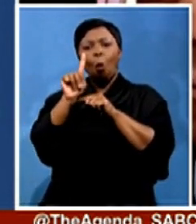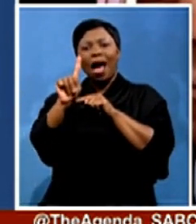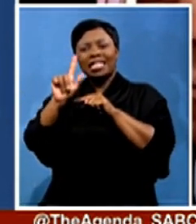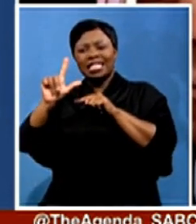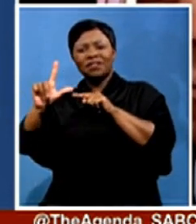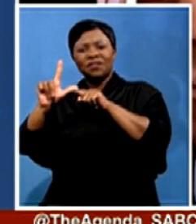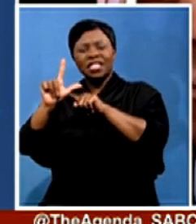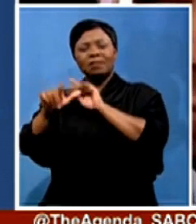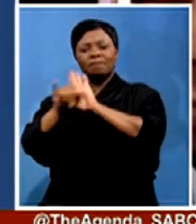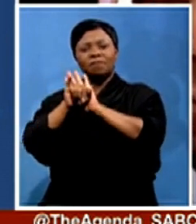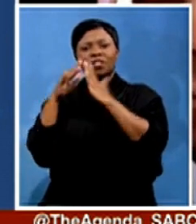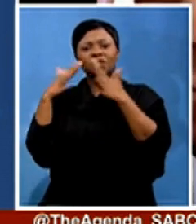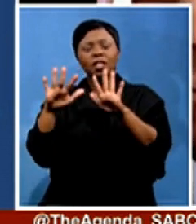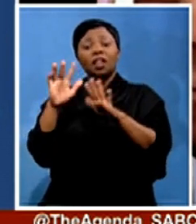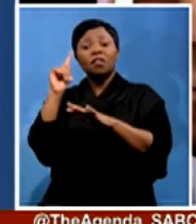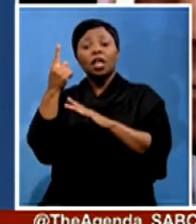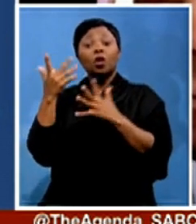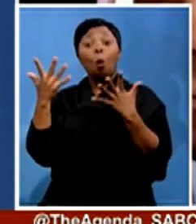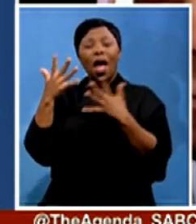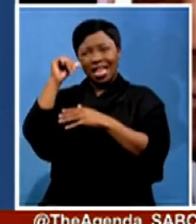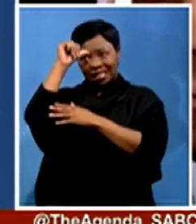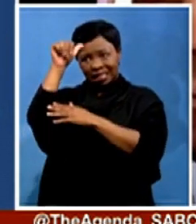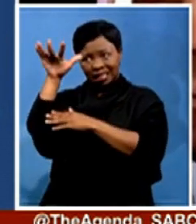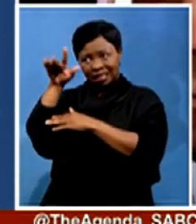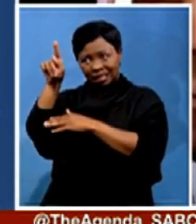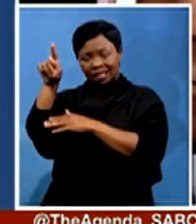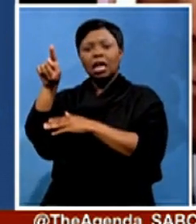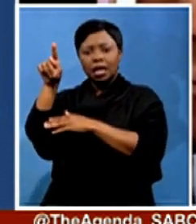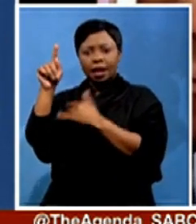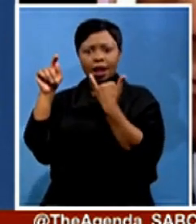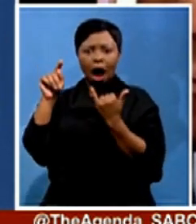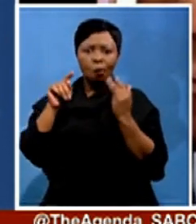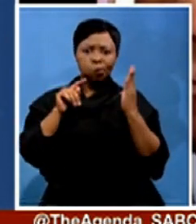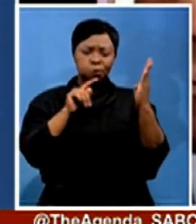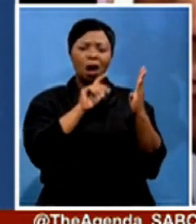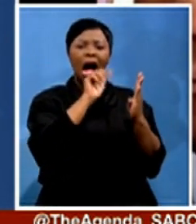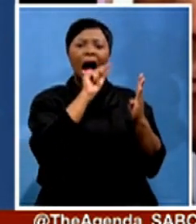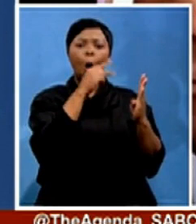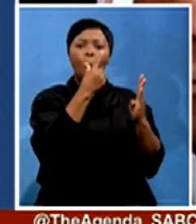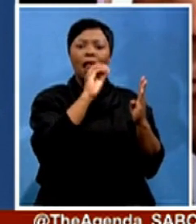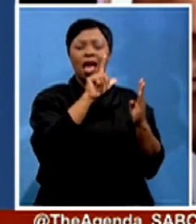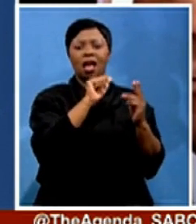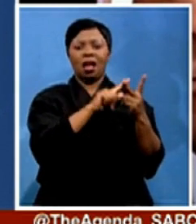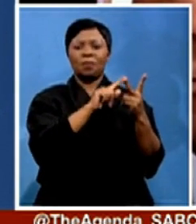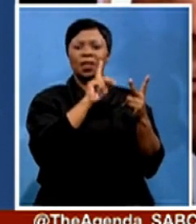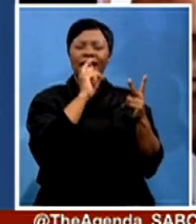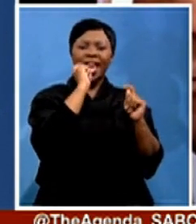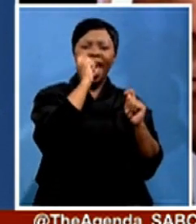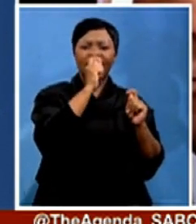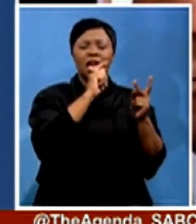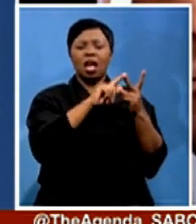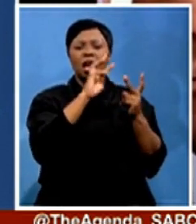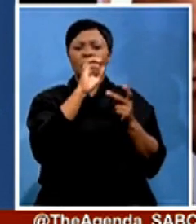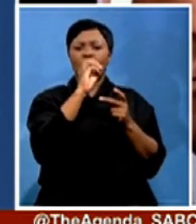sir, in India. It's been detected in Angola, Kenya, Morocco, Uganda. Now we're learning here in South Africa